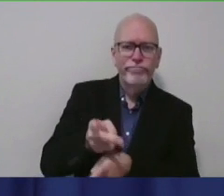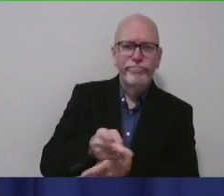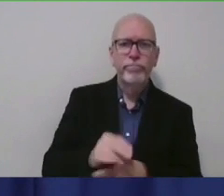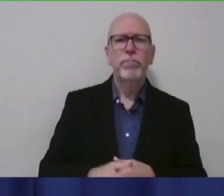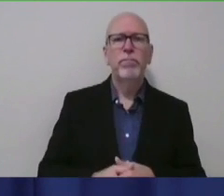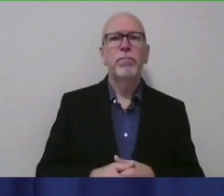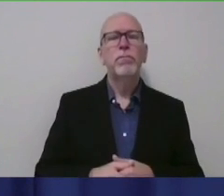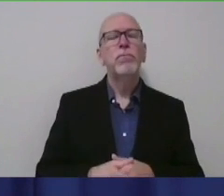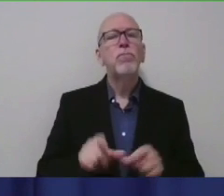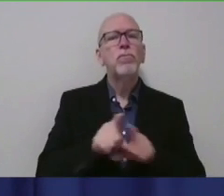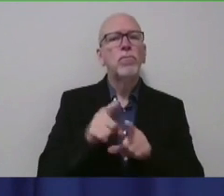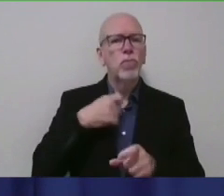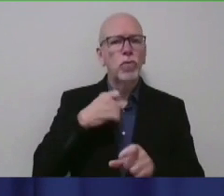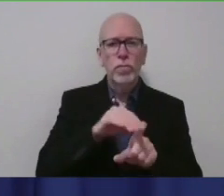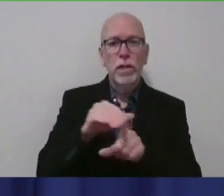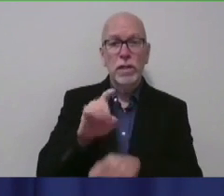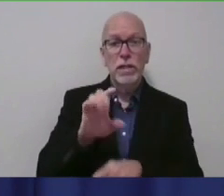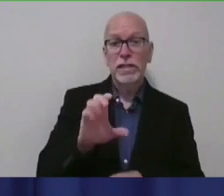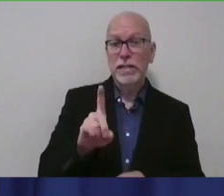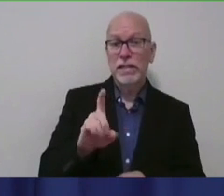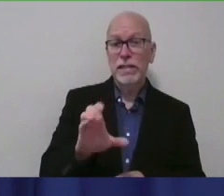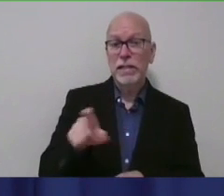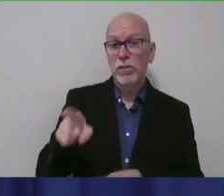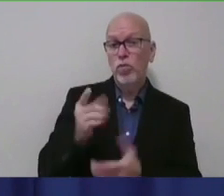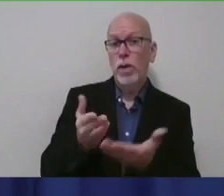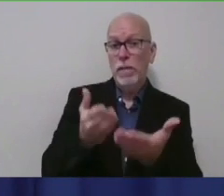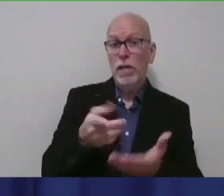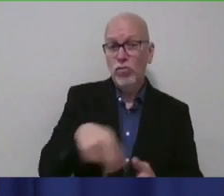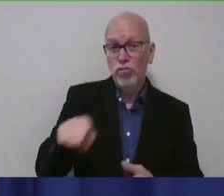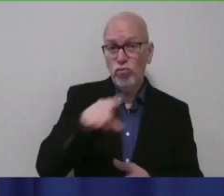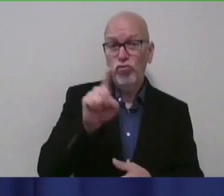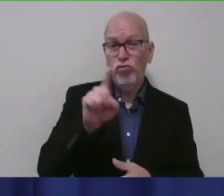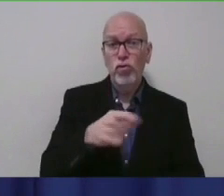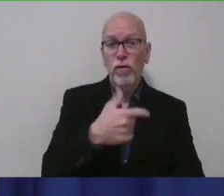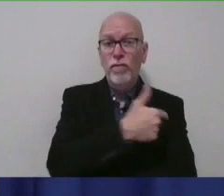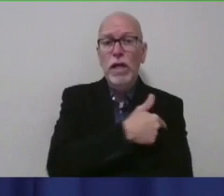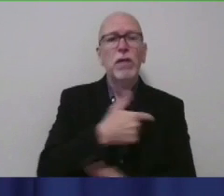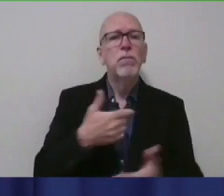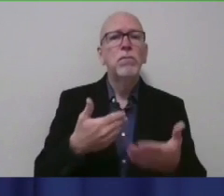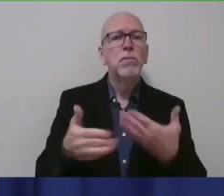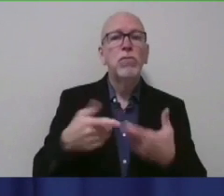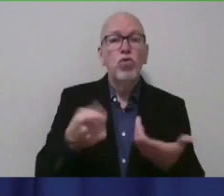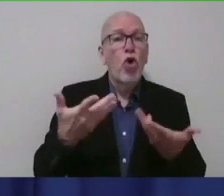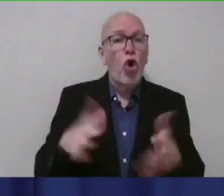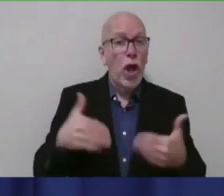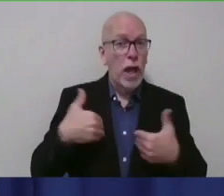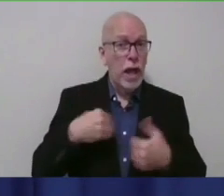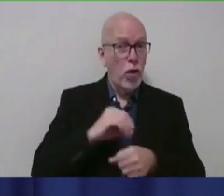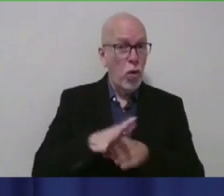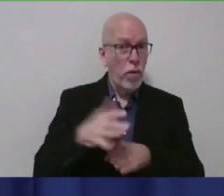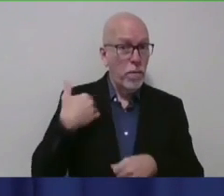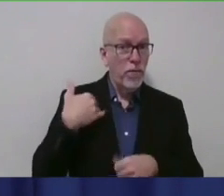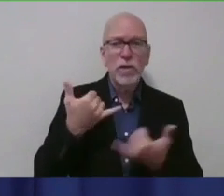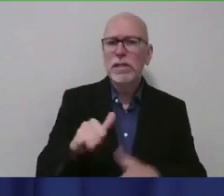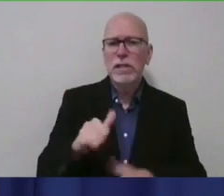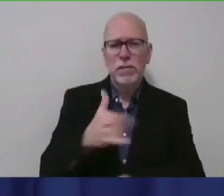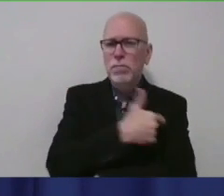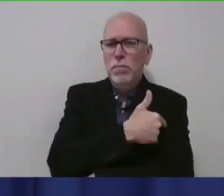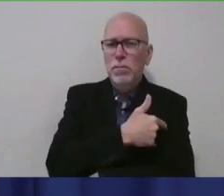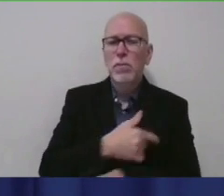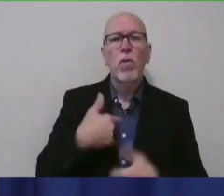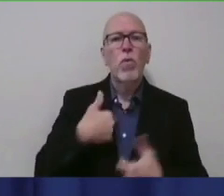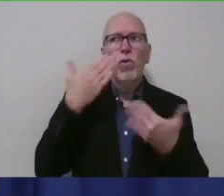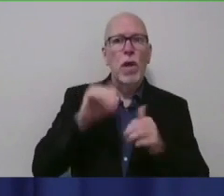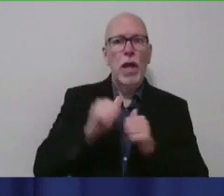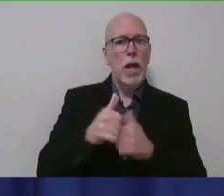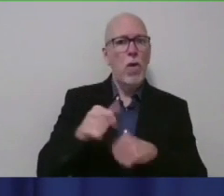I want to remind you that the CDC recommends that you should be vaccinated even if you already had COVID-19. We do not yet know how long you